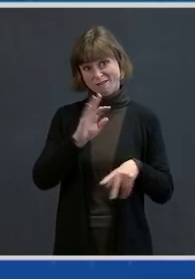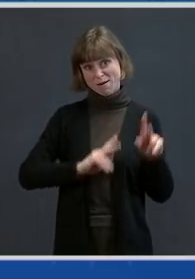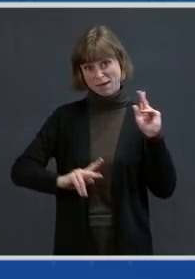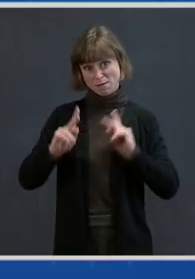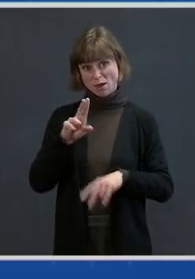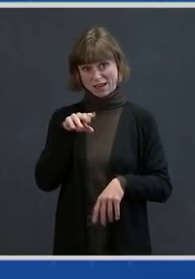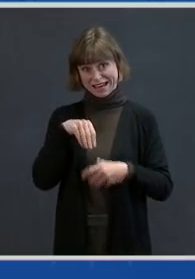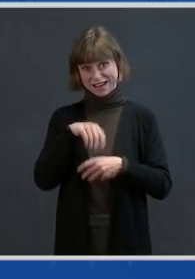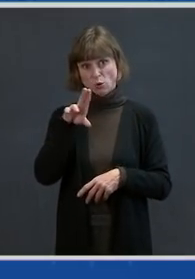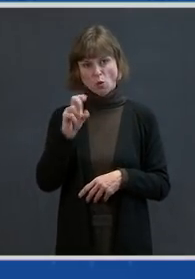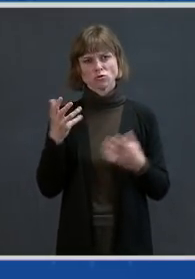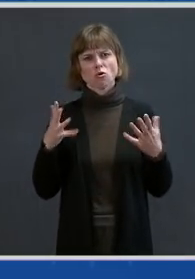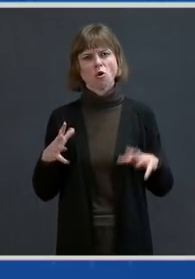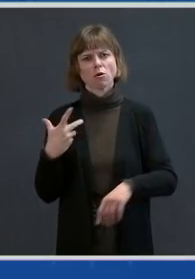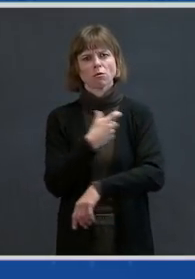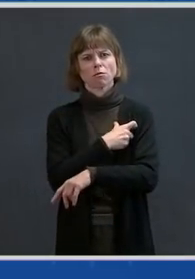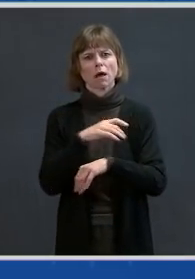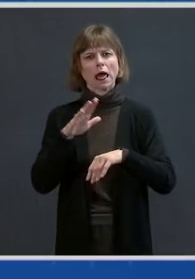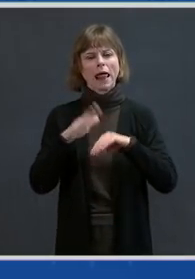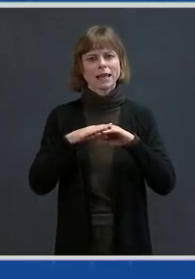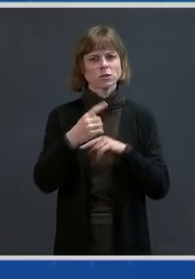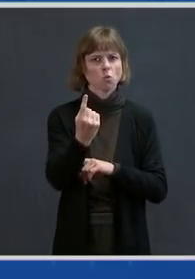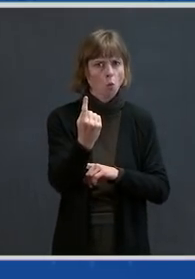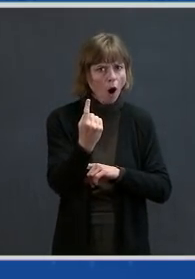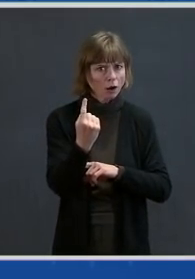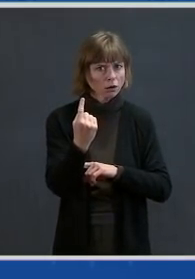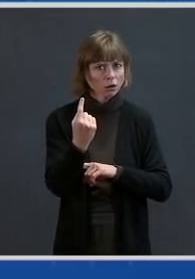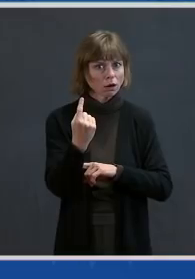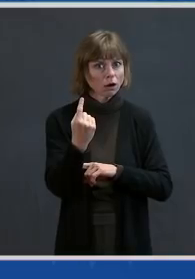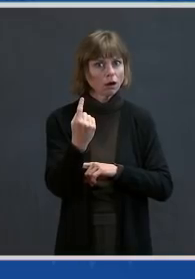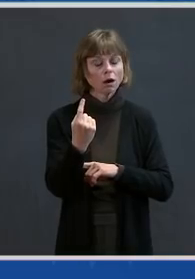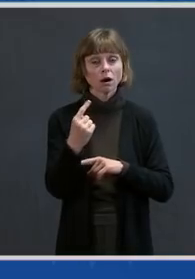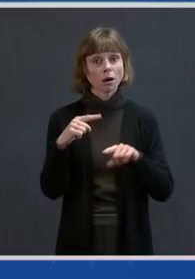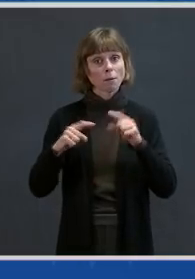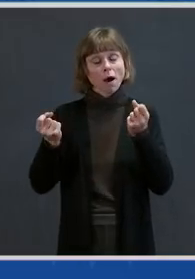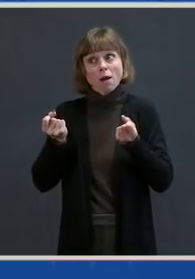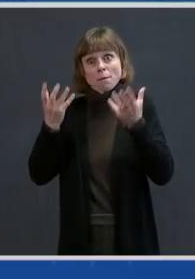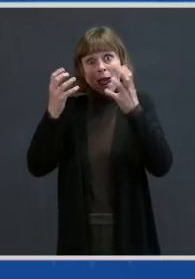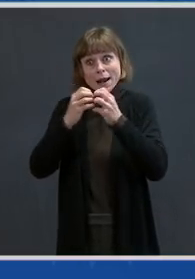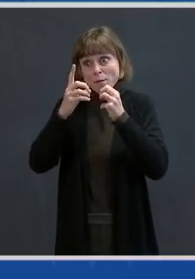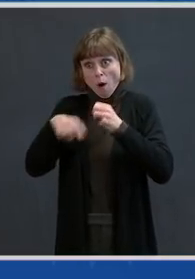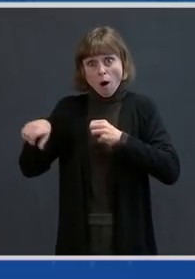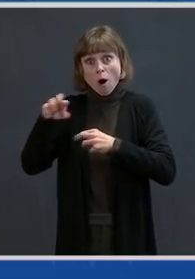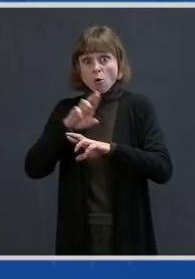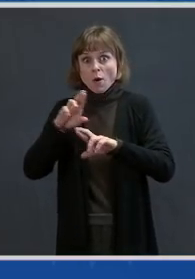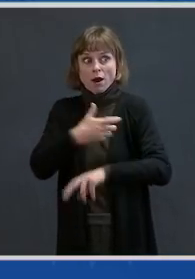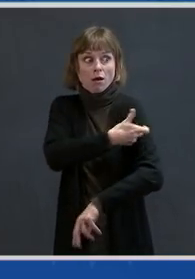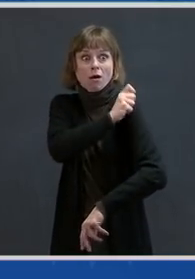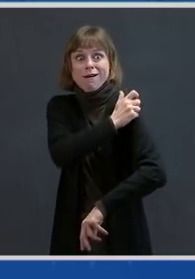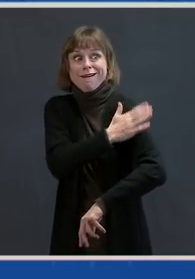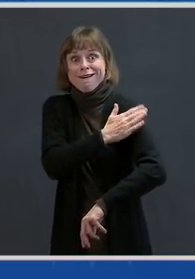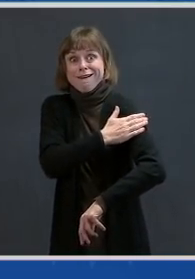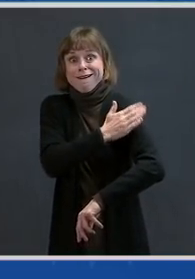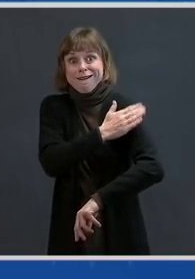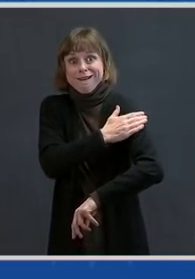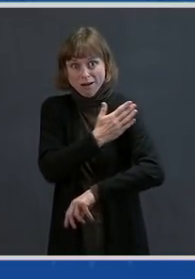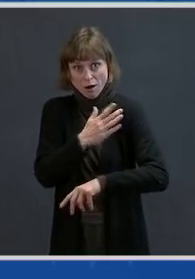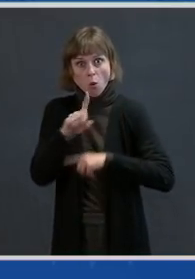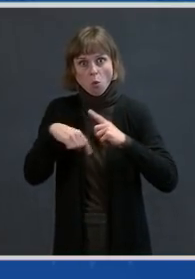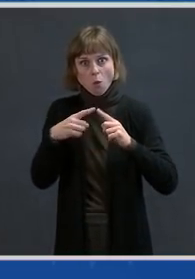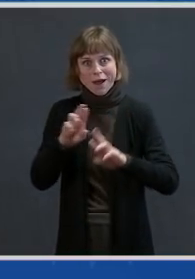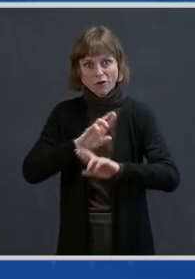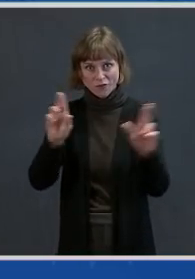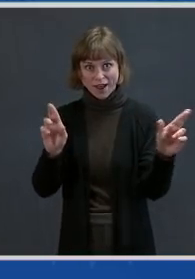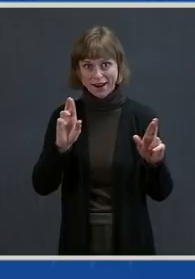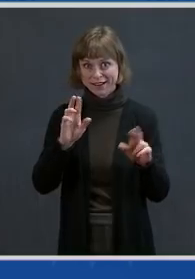already received at least one dose of the vaccine. And so many more of you are ready to roll up your sleeves as soon as vaccine becomes available